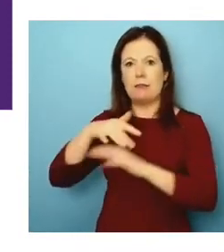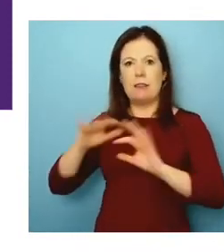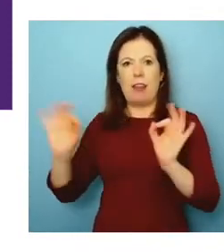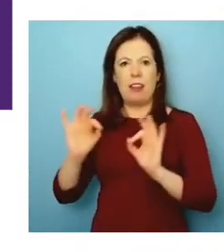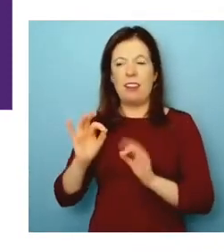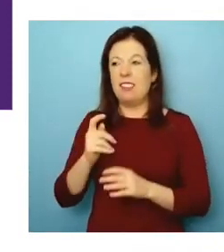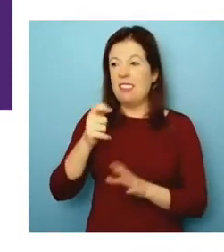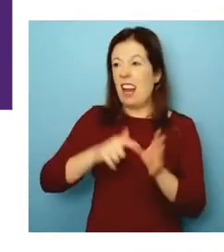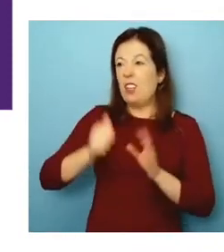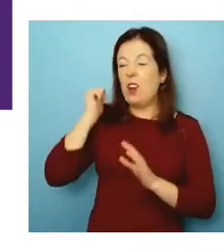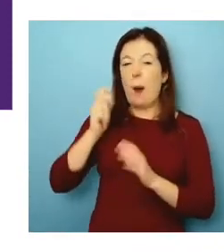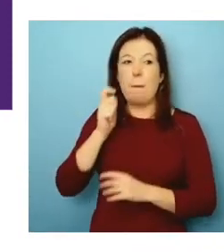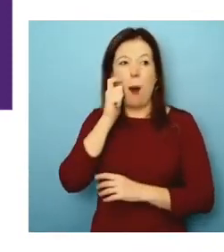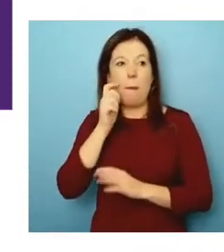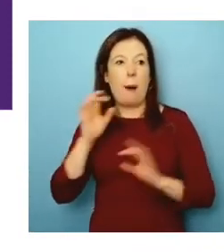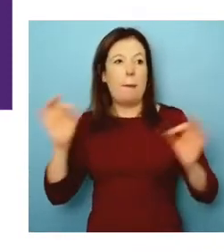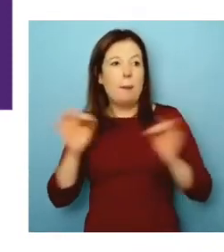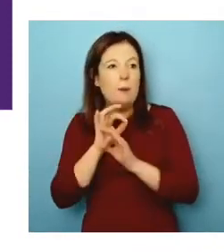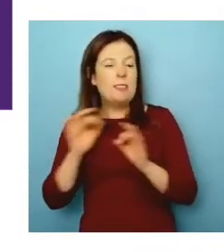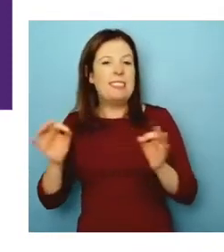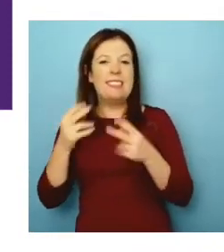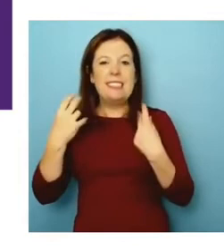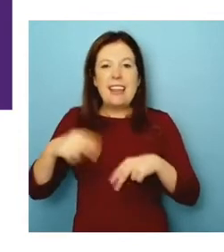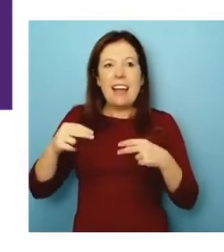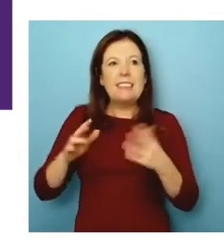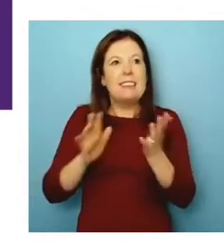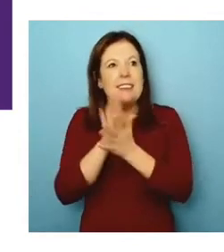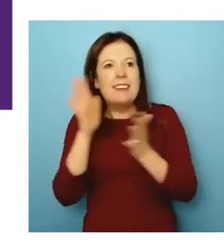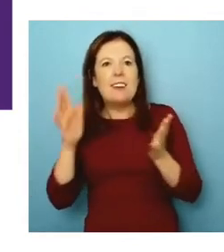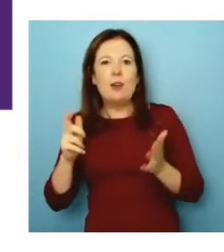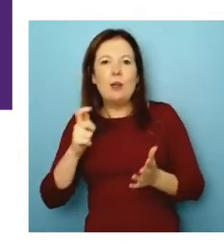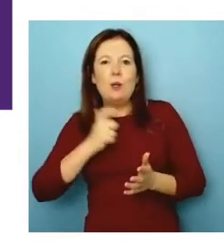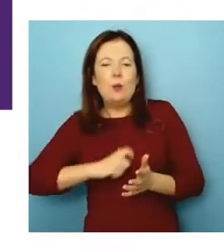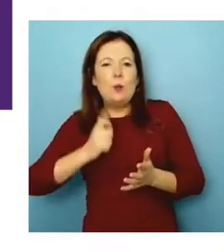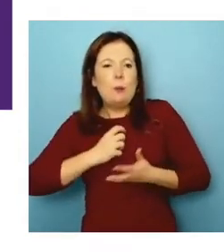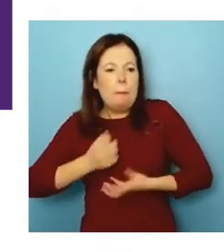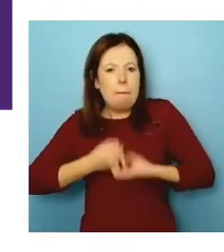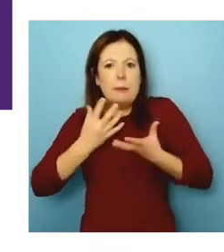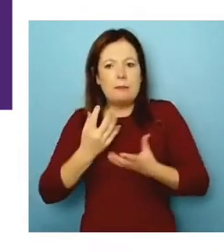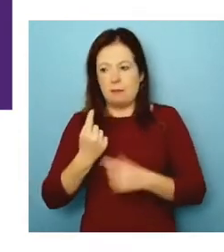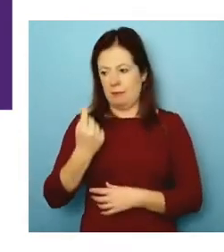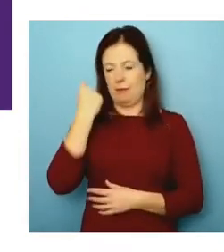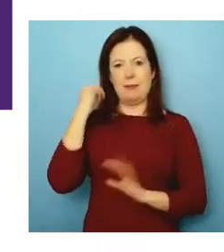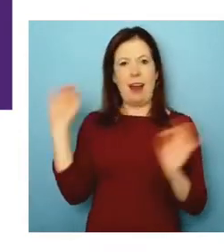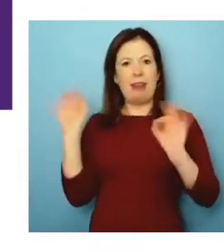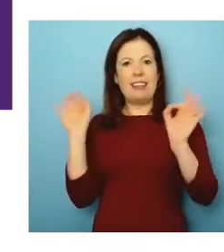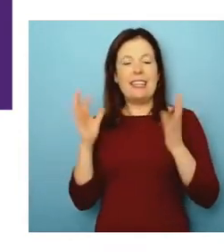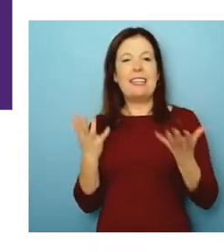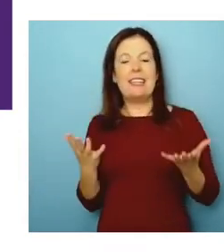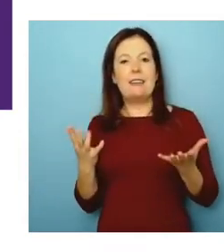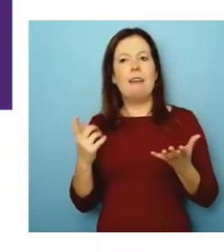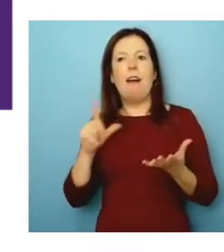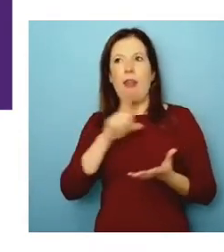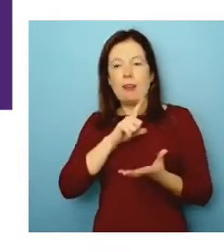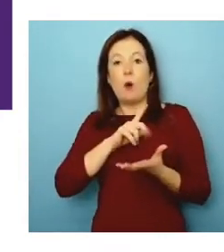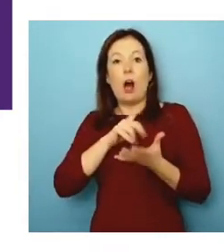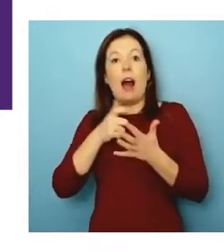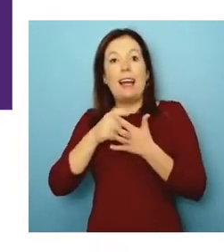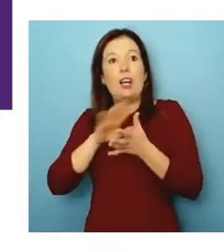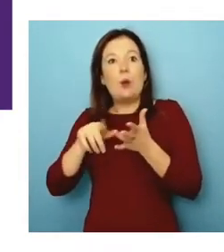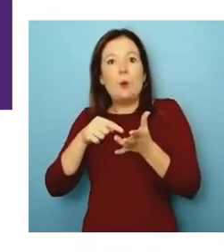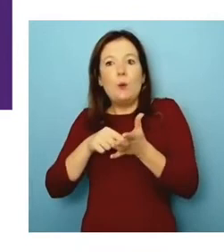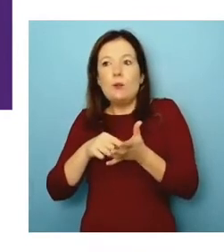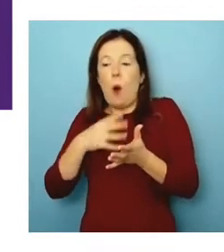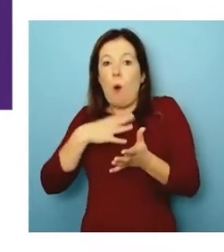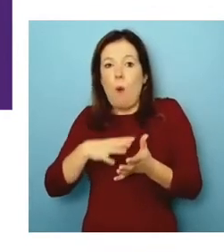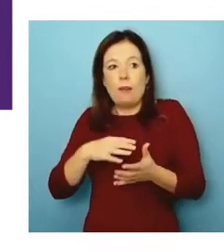dancing, you know, high fives, all these game and human expressions, they weren't there. So that was one of the things we designed for the inner child to come out.